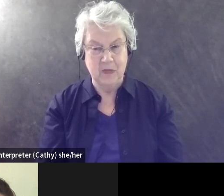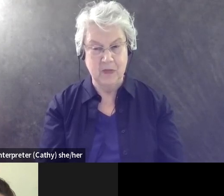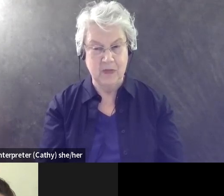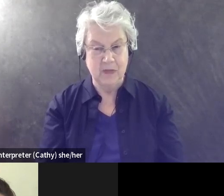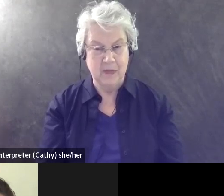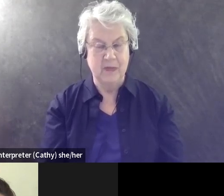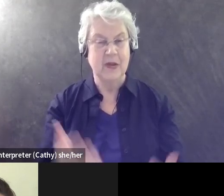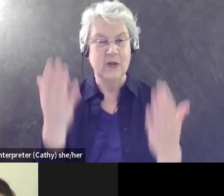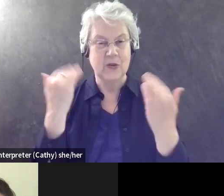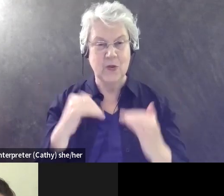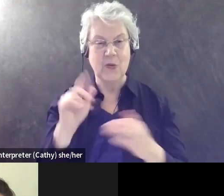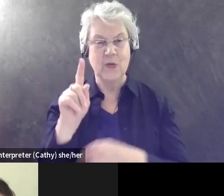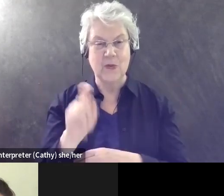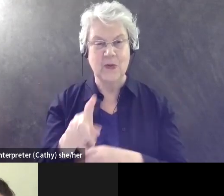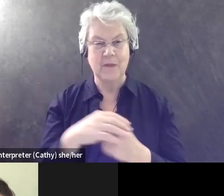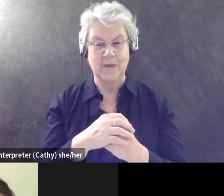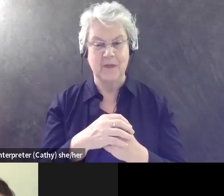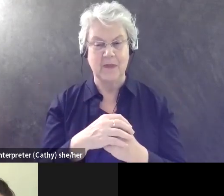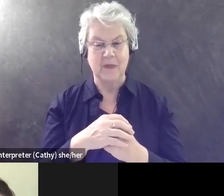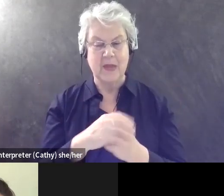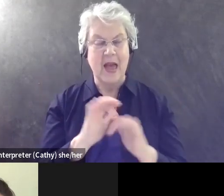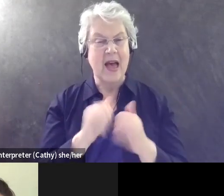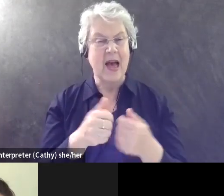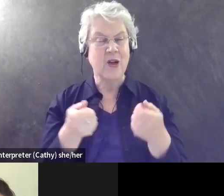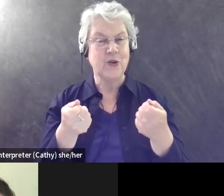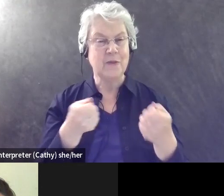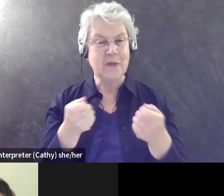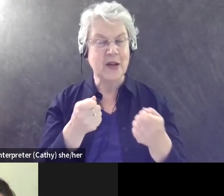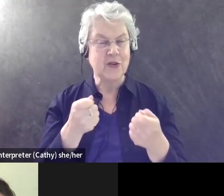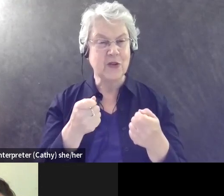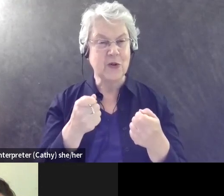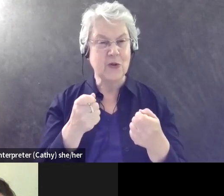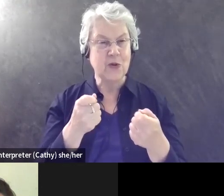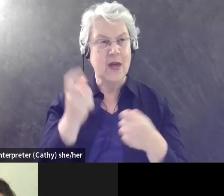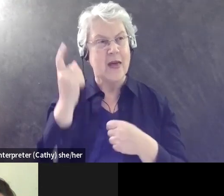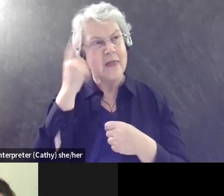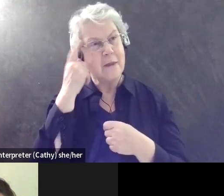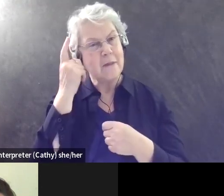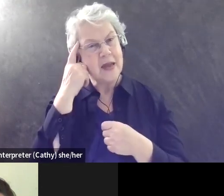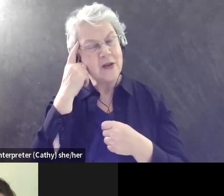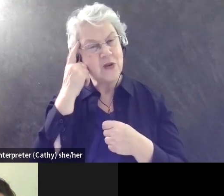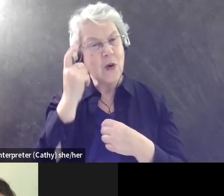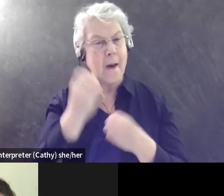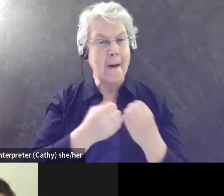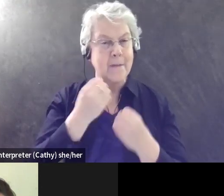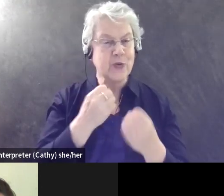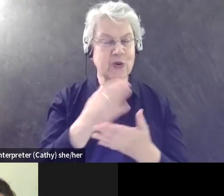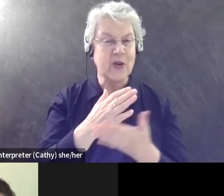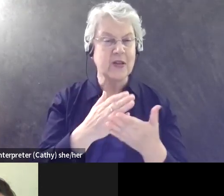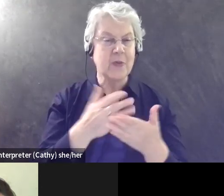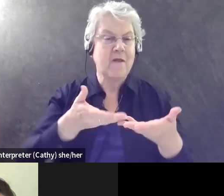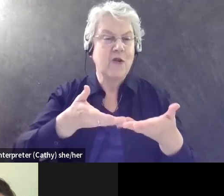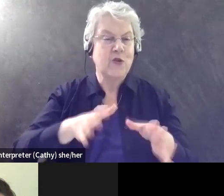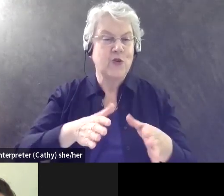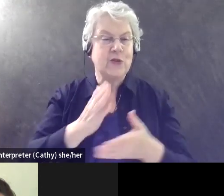how do you deal with the mental or the emotional, um, aspect of having lost, uh, some of your previous